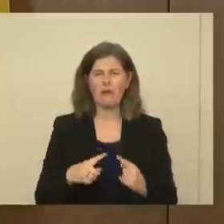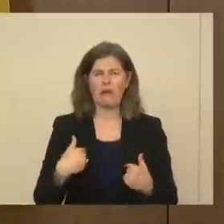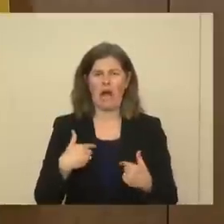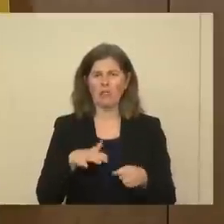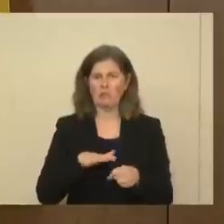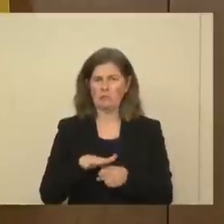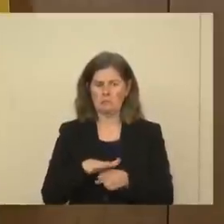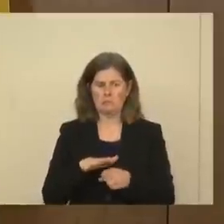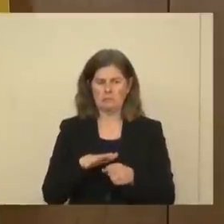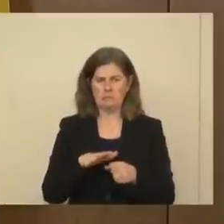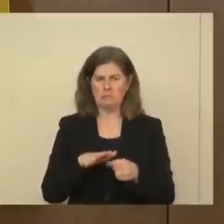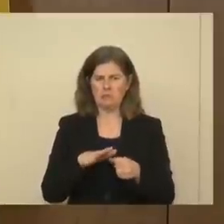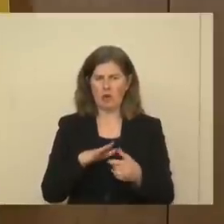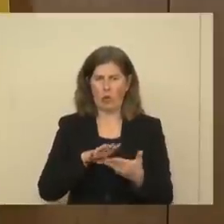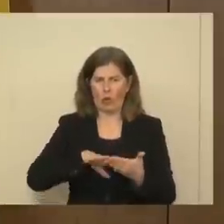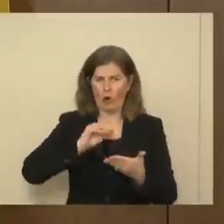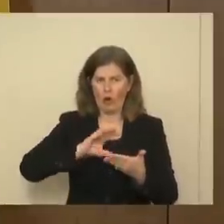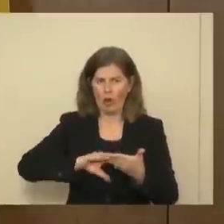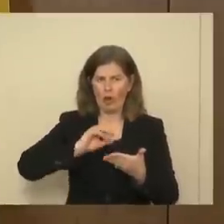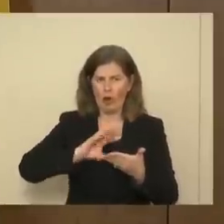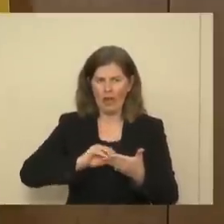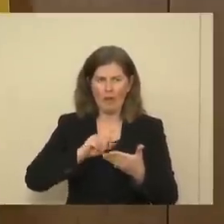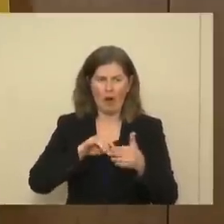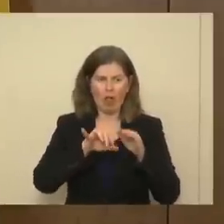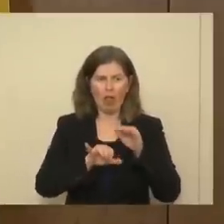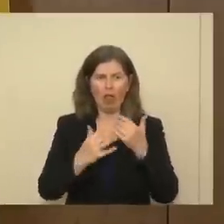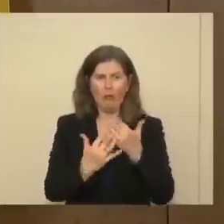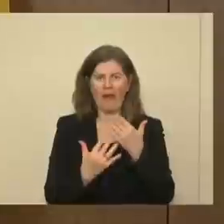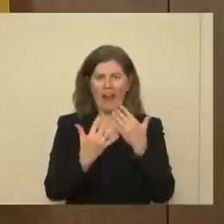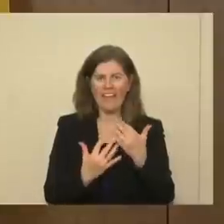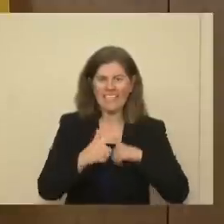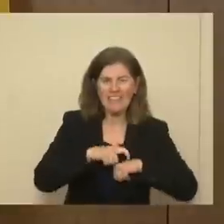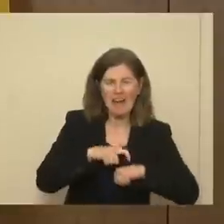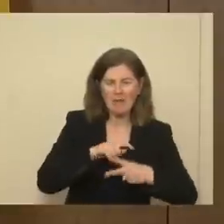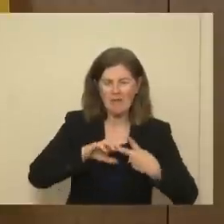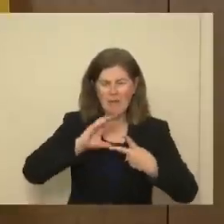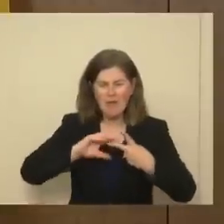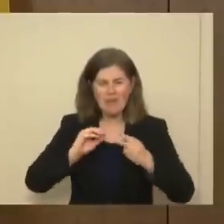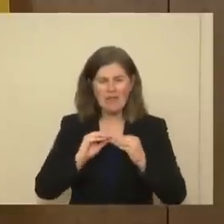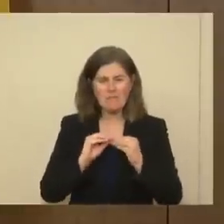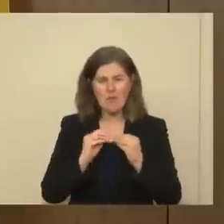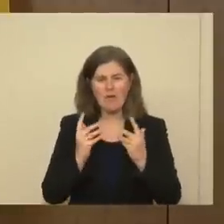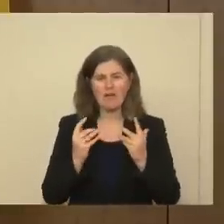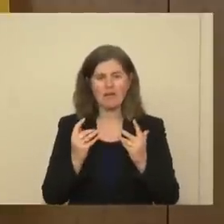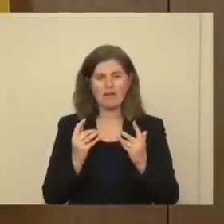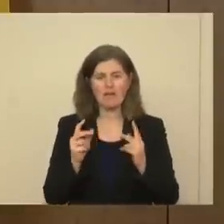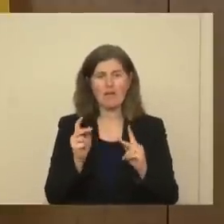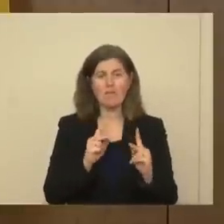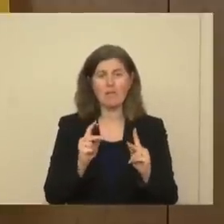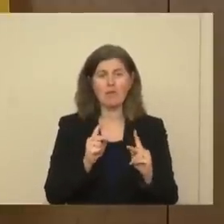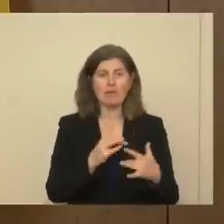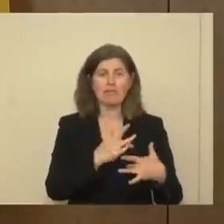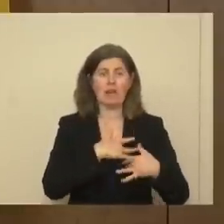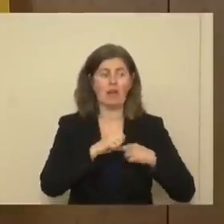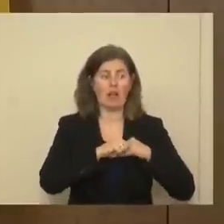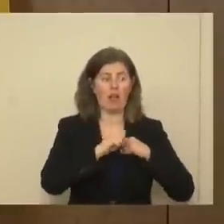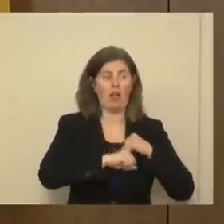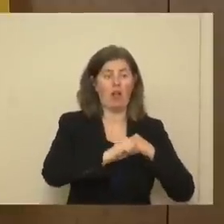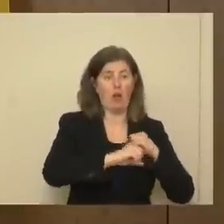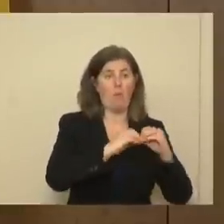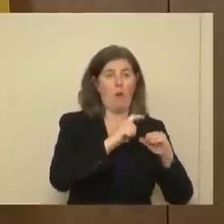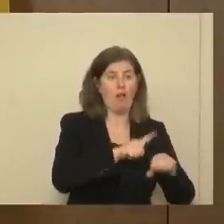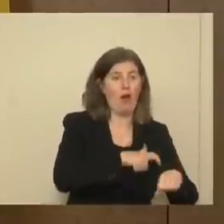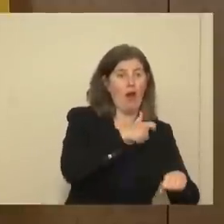enough about the virus and you're learning about incubation periods and you're learning that it's not, that people take longer to recover than